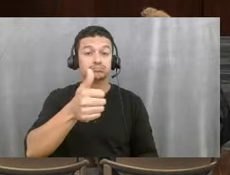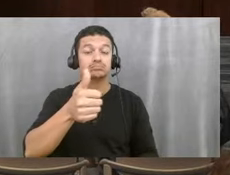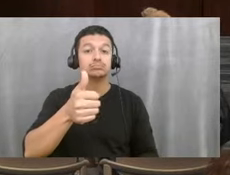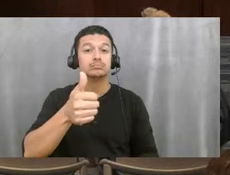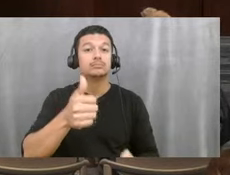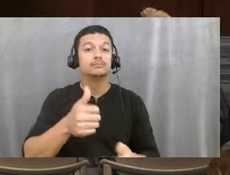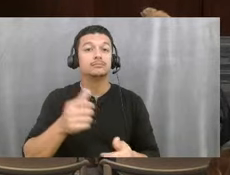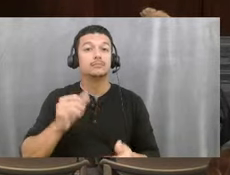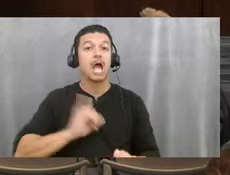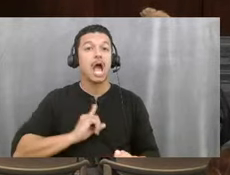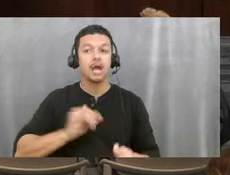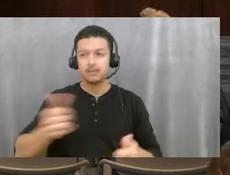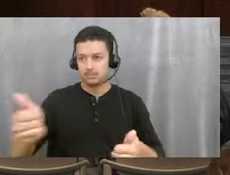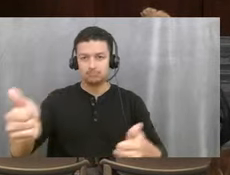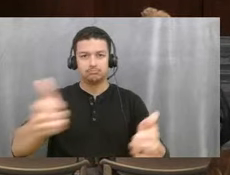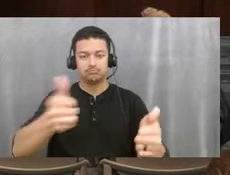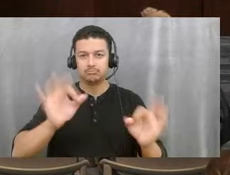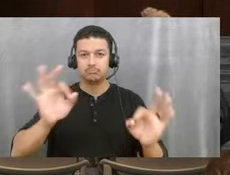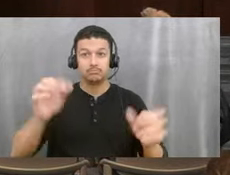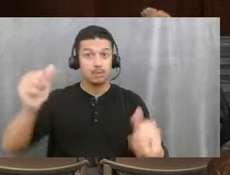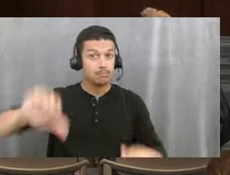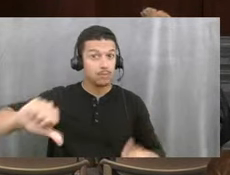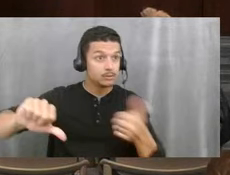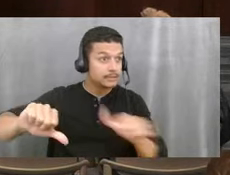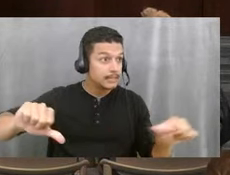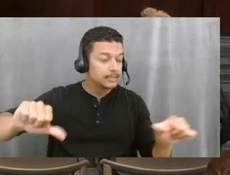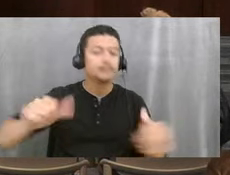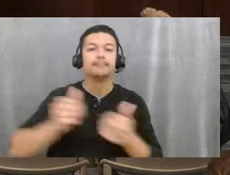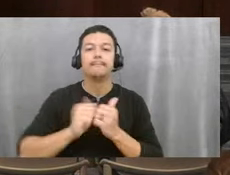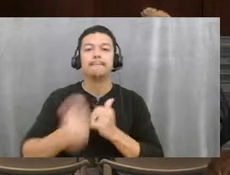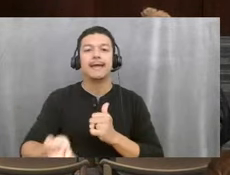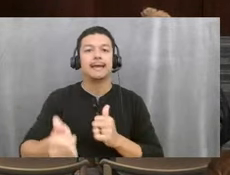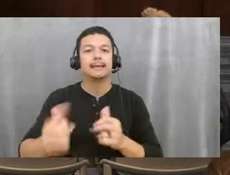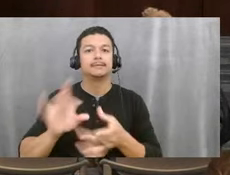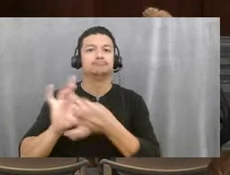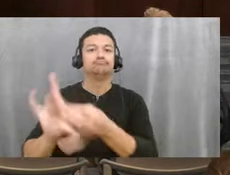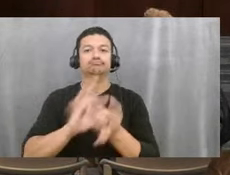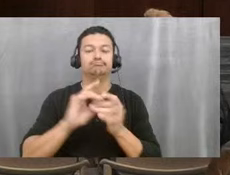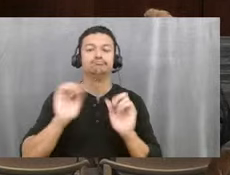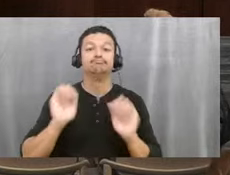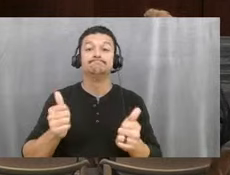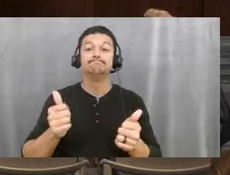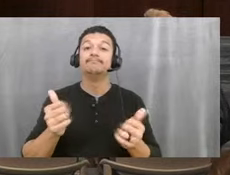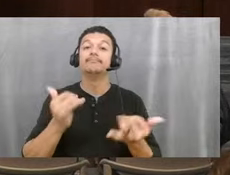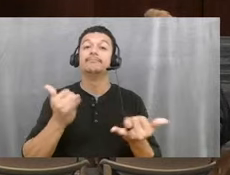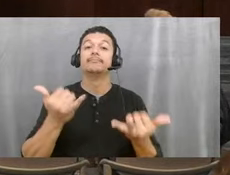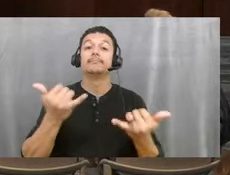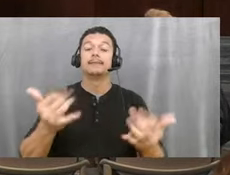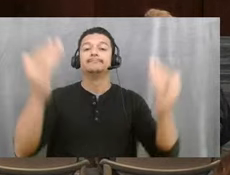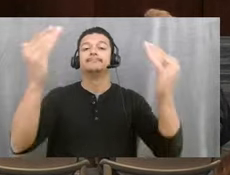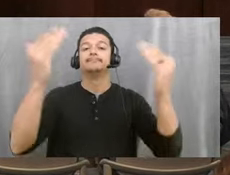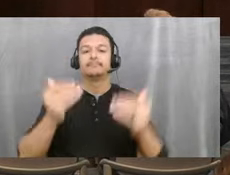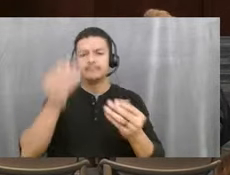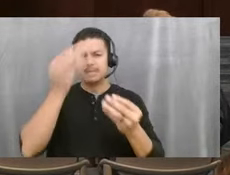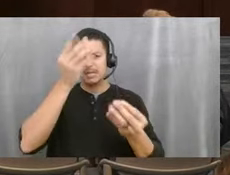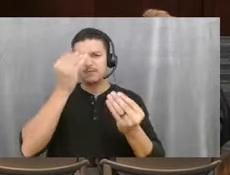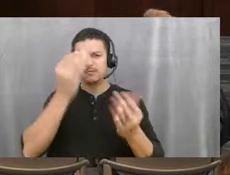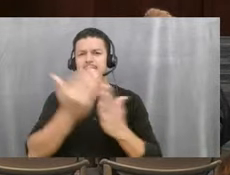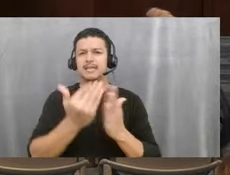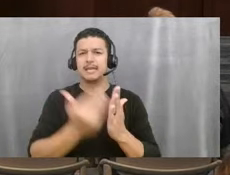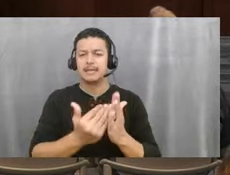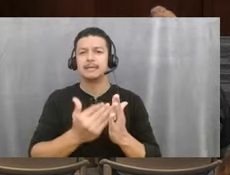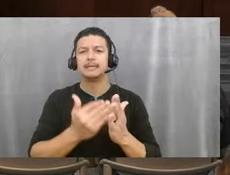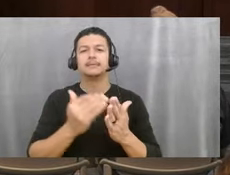aye. Aye. Aye. All those opposed, the motion passes unanimously. We're now turning to informational items by members of the city commission.